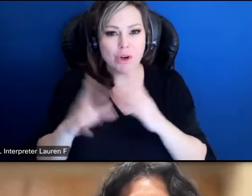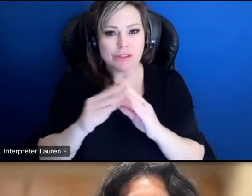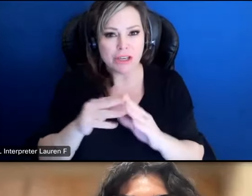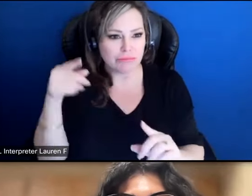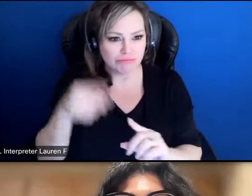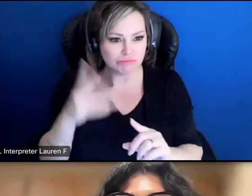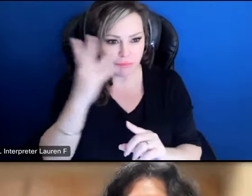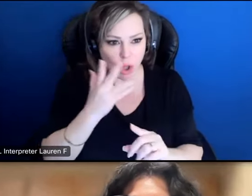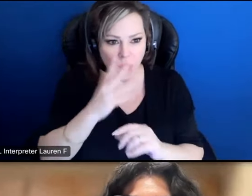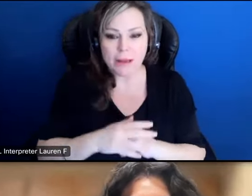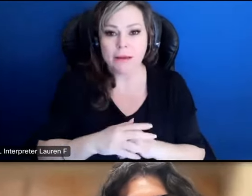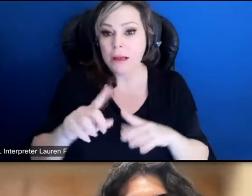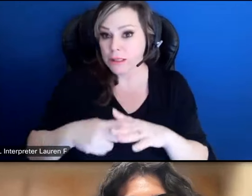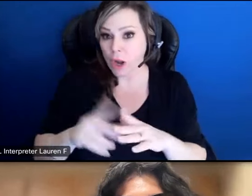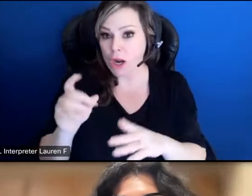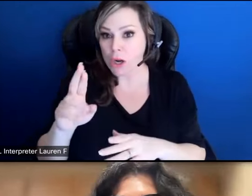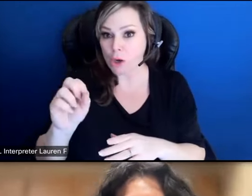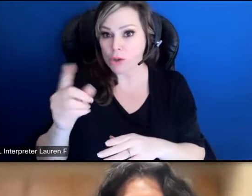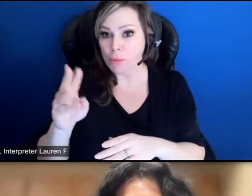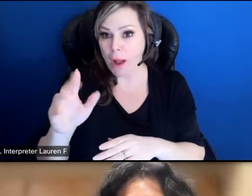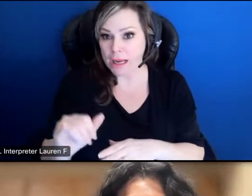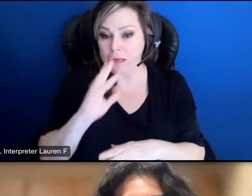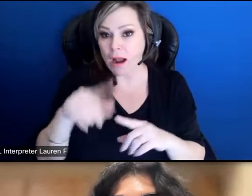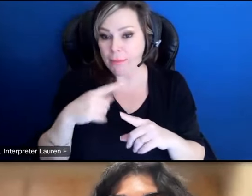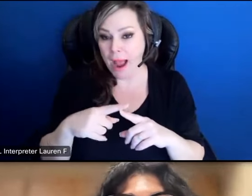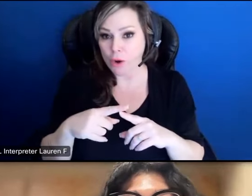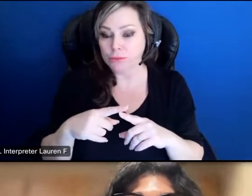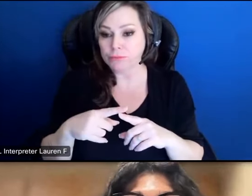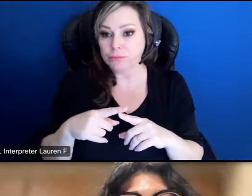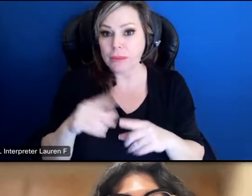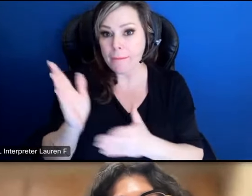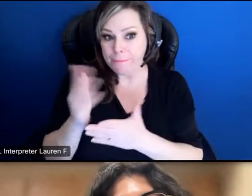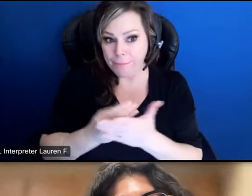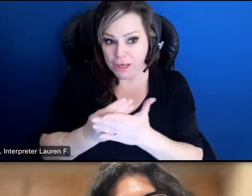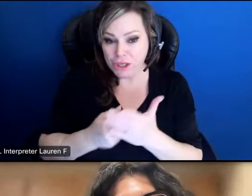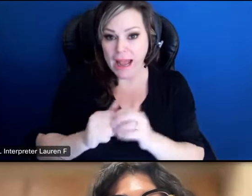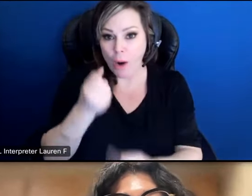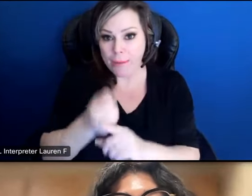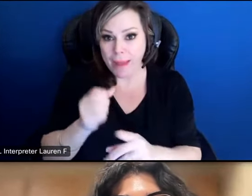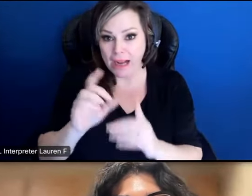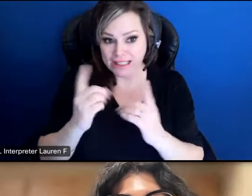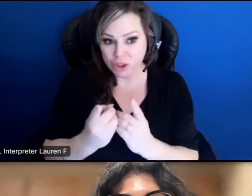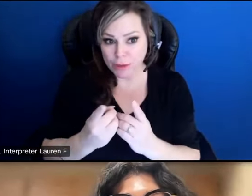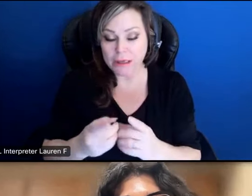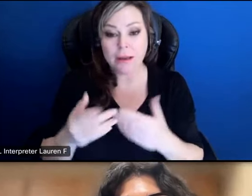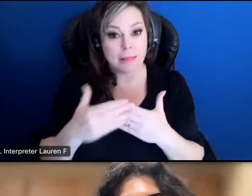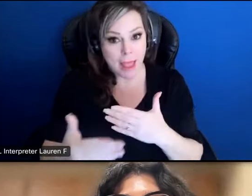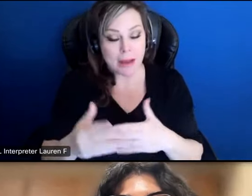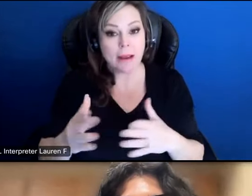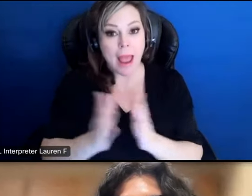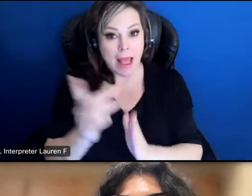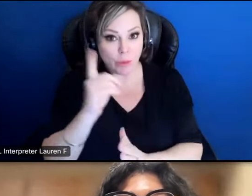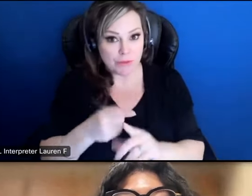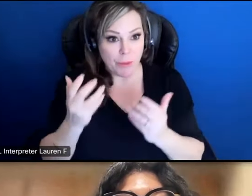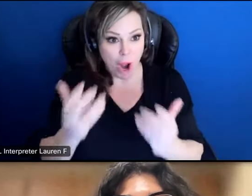is going to look like to start dr sarmani is going to share some information related to the budget and how it impacts our district from there we'll take questions from